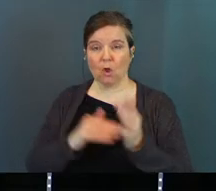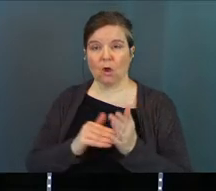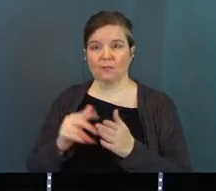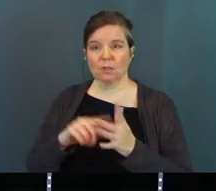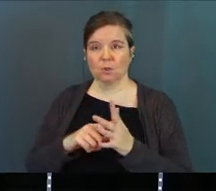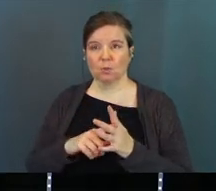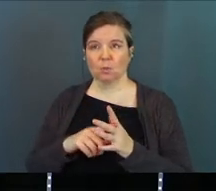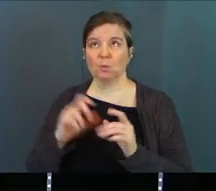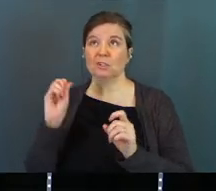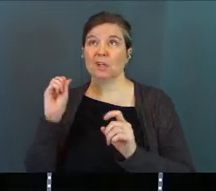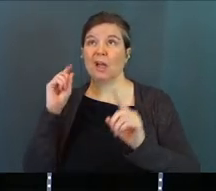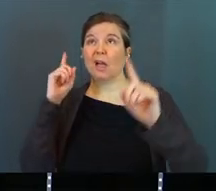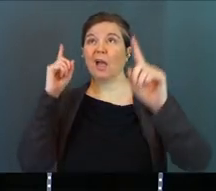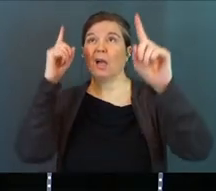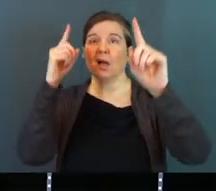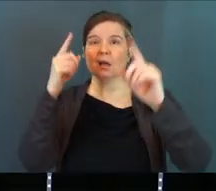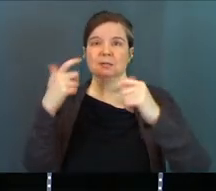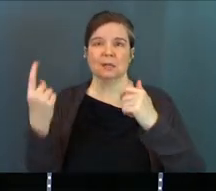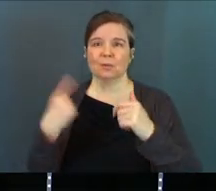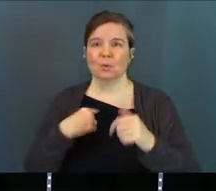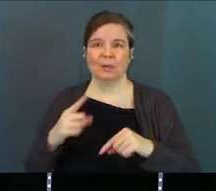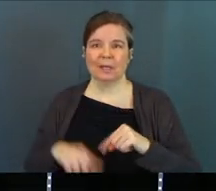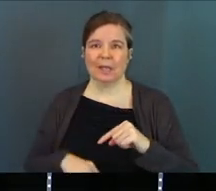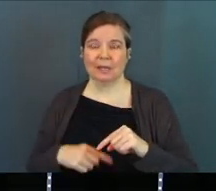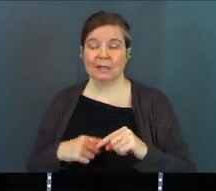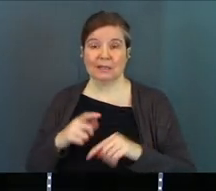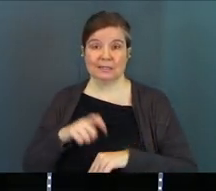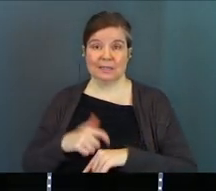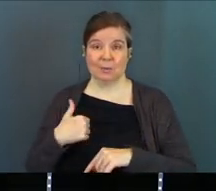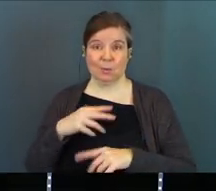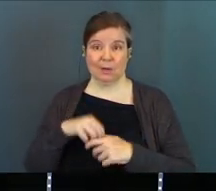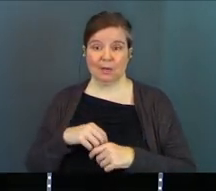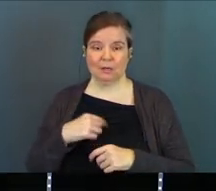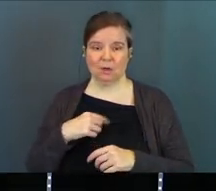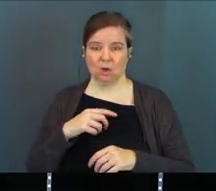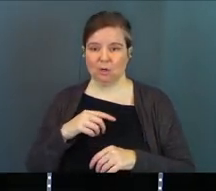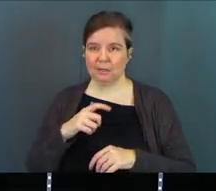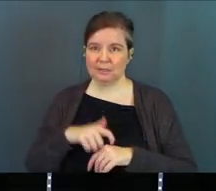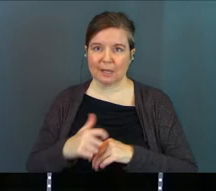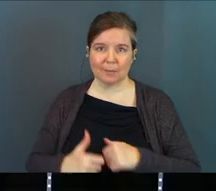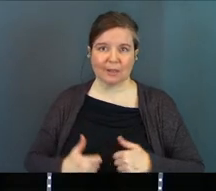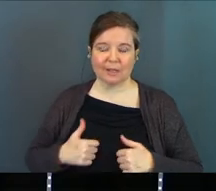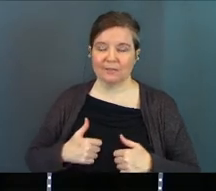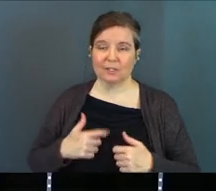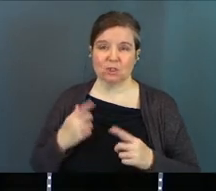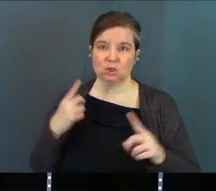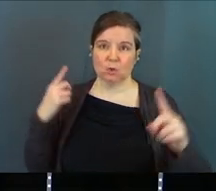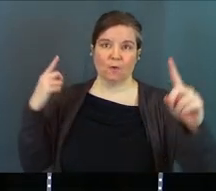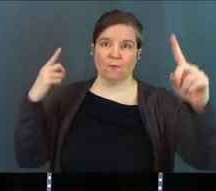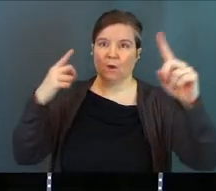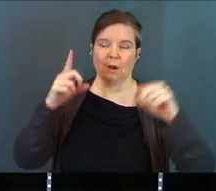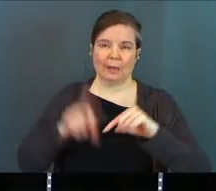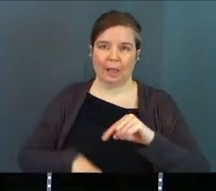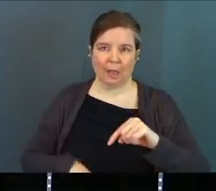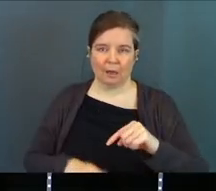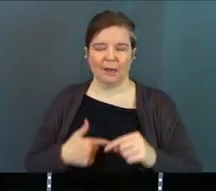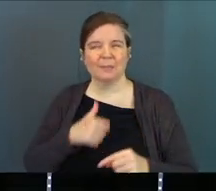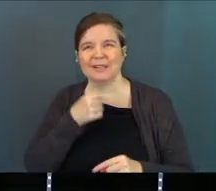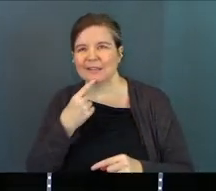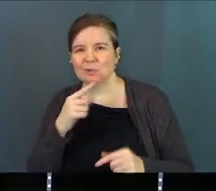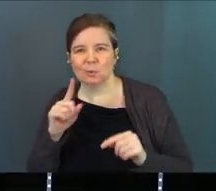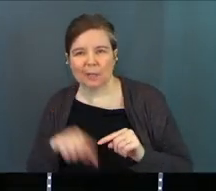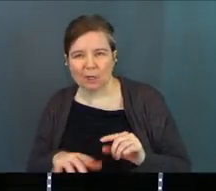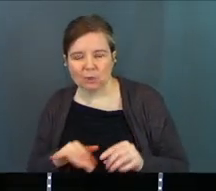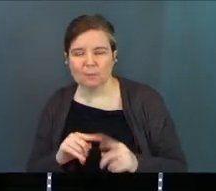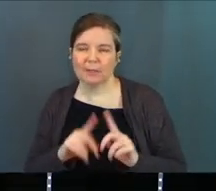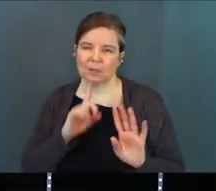oftentimes we shoot too big for something that we're just, in the season we're in, wherever we're at in our stage of life, it's just kind of too far to reach. And I'm not saying you're incapable of